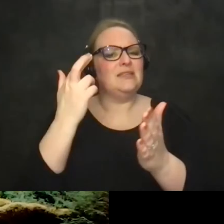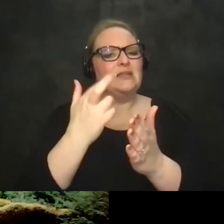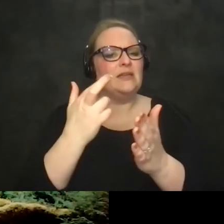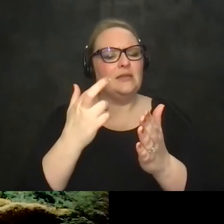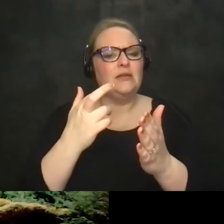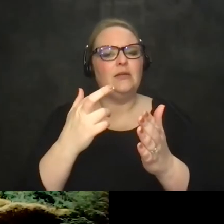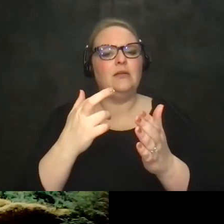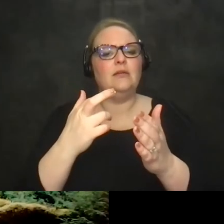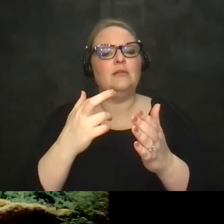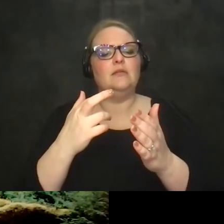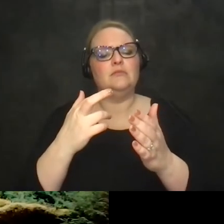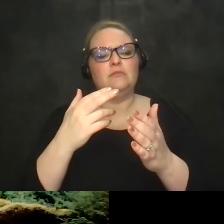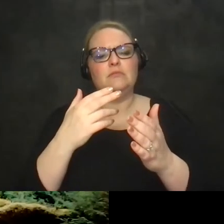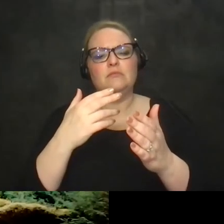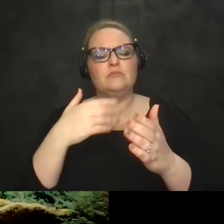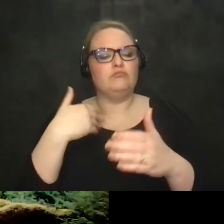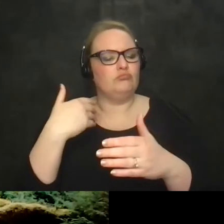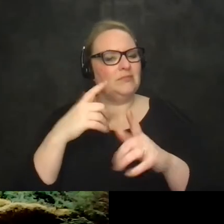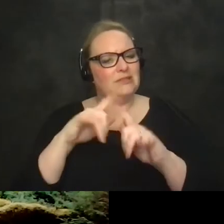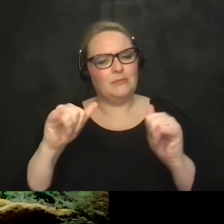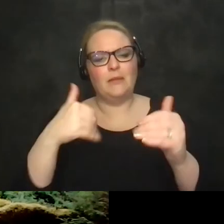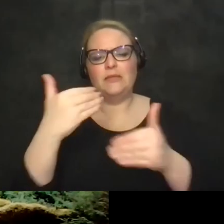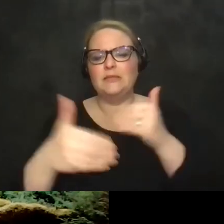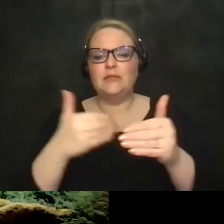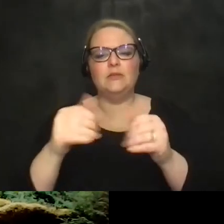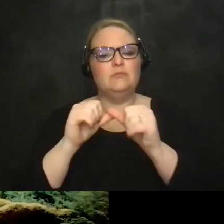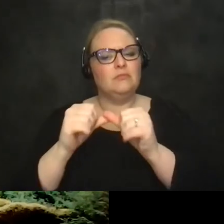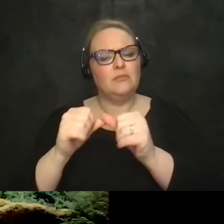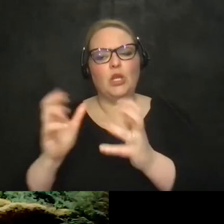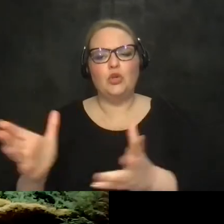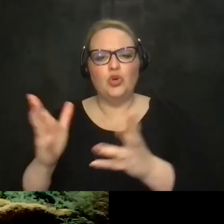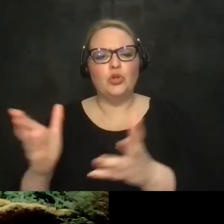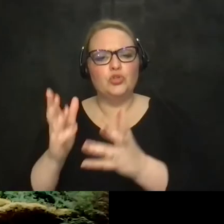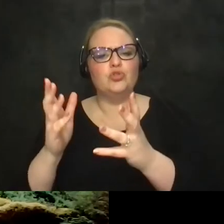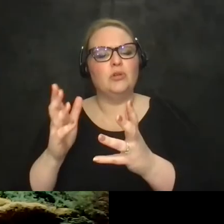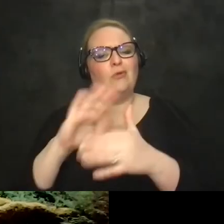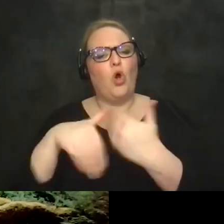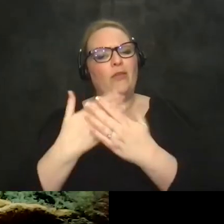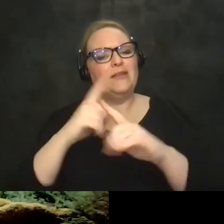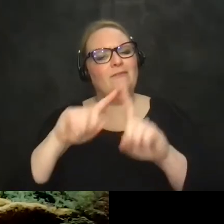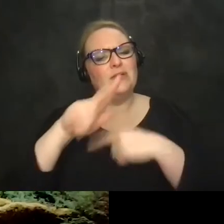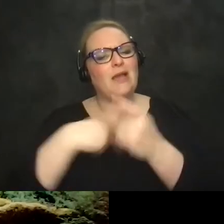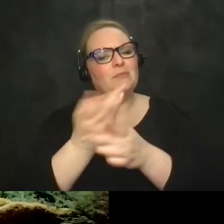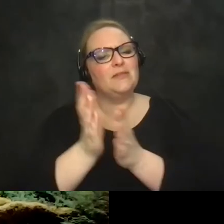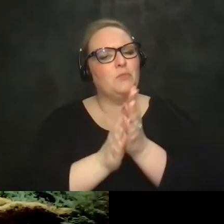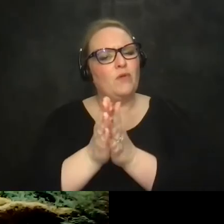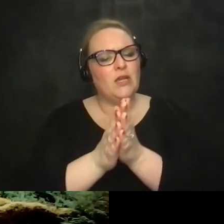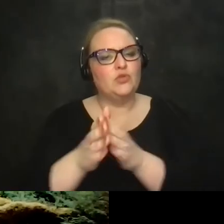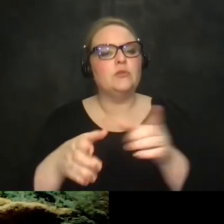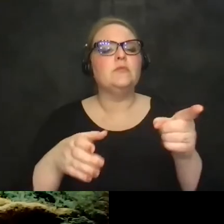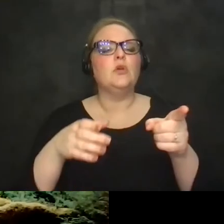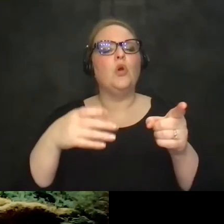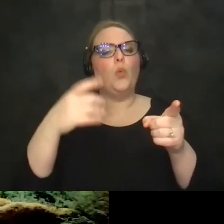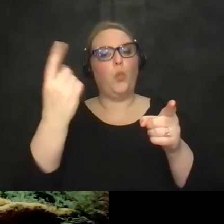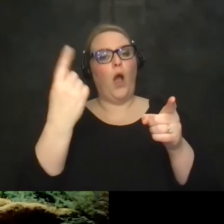even as we continue to uh encourage with with all the types of carrots that we've talked about uh and one of the things that